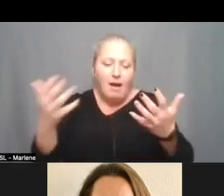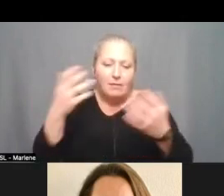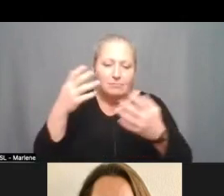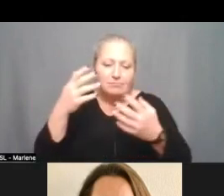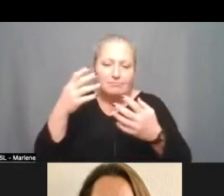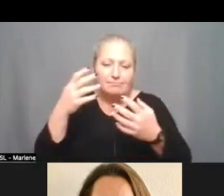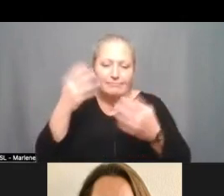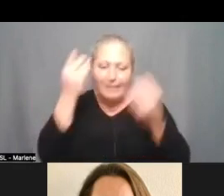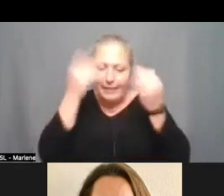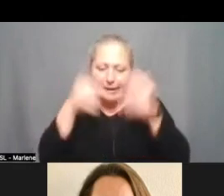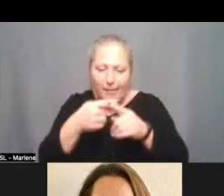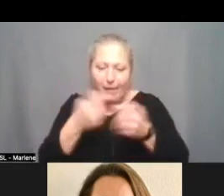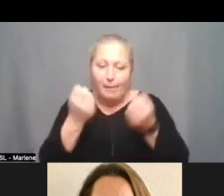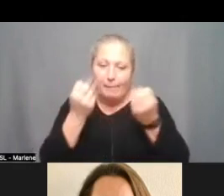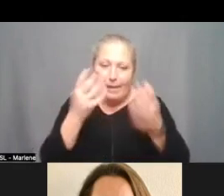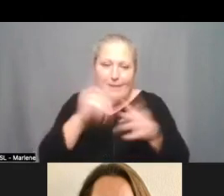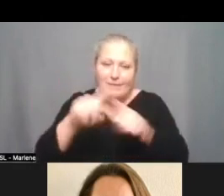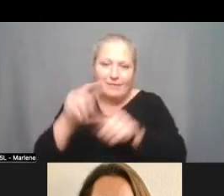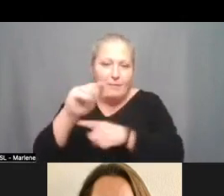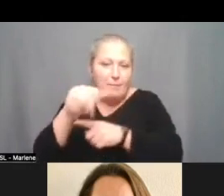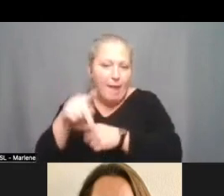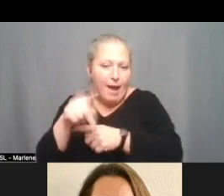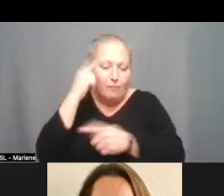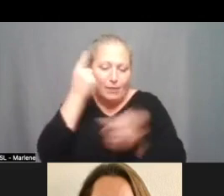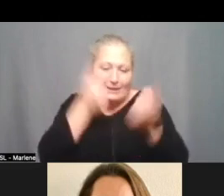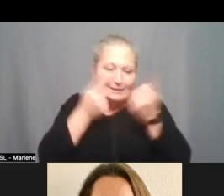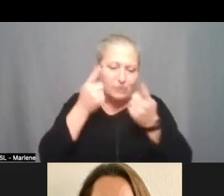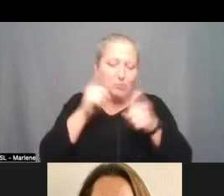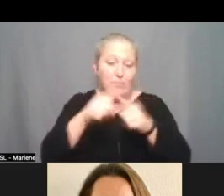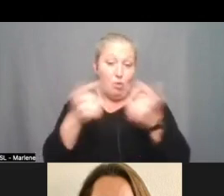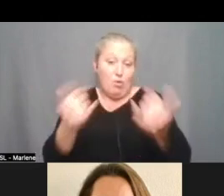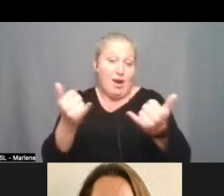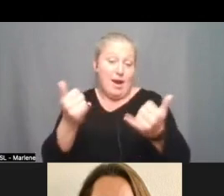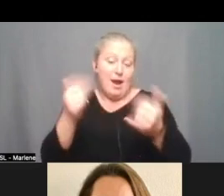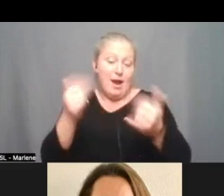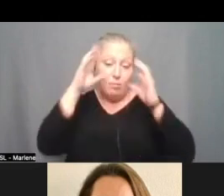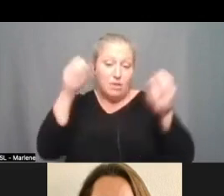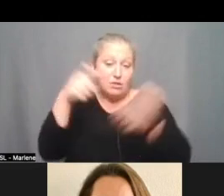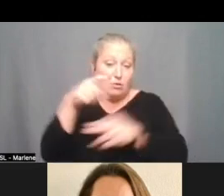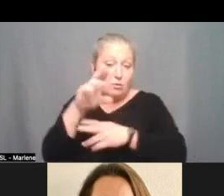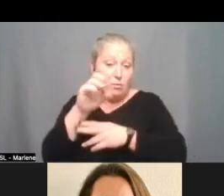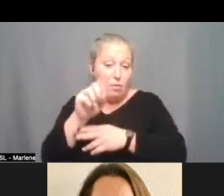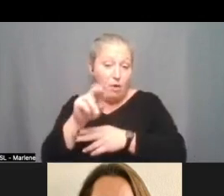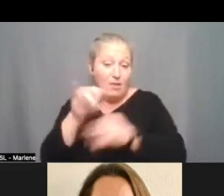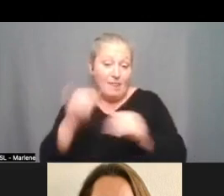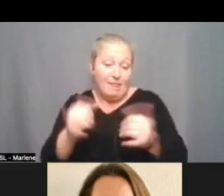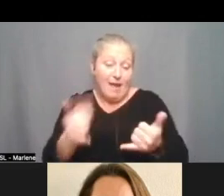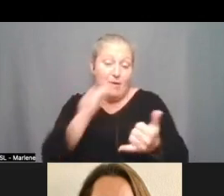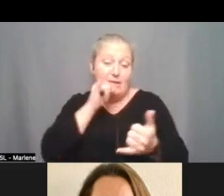Many maps to consider. At this point in time, President proctor this being a public hearing